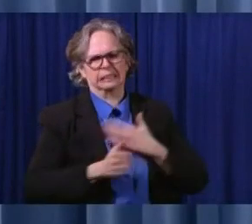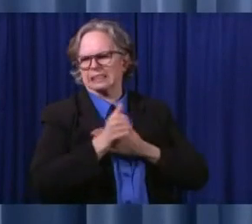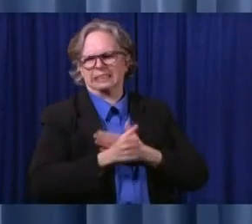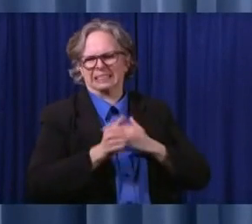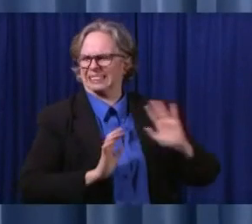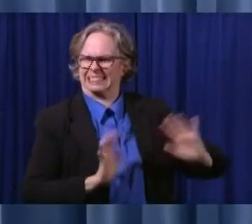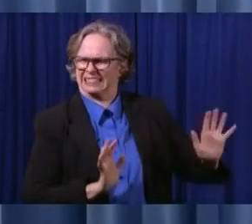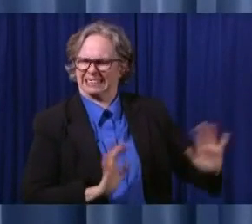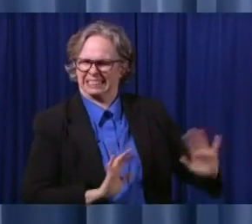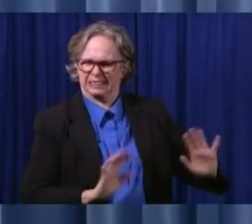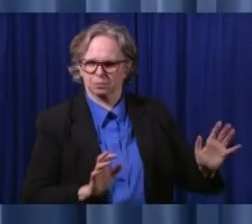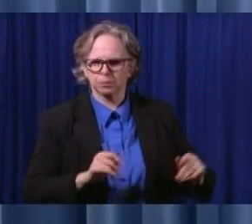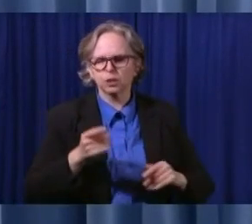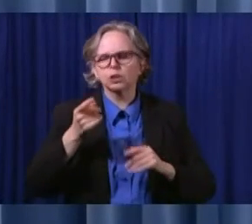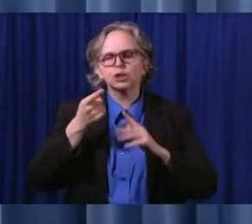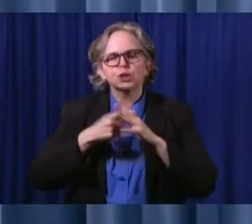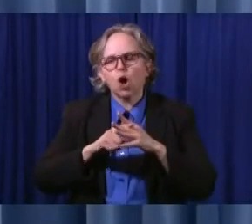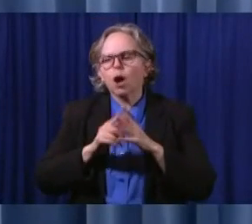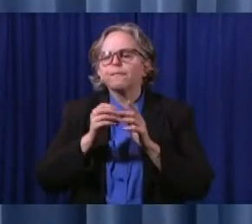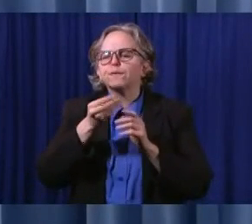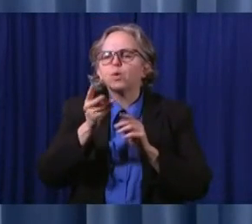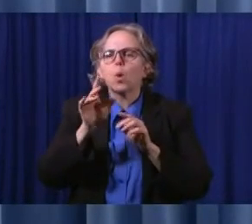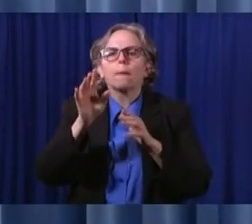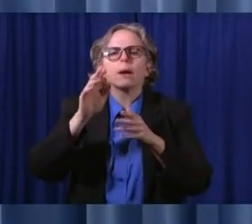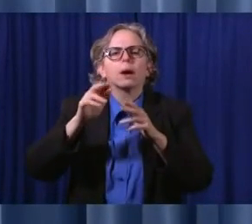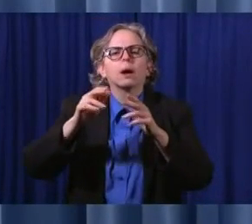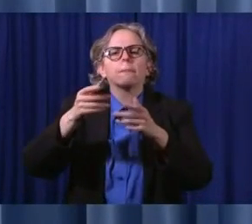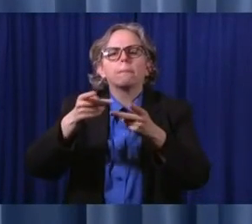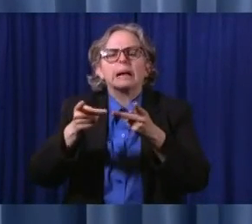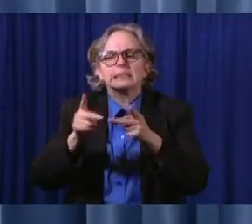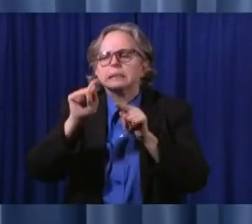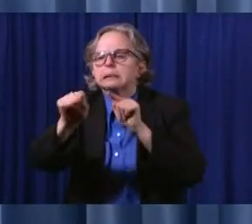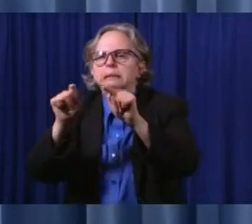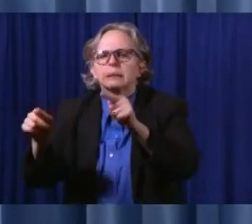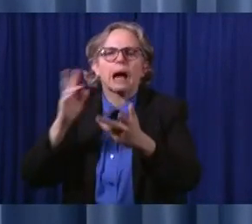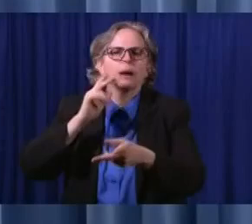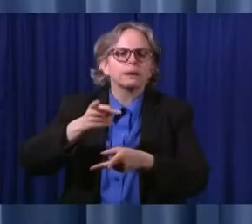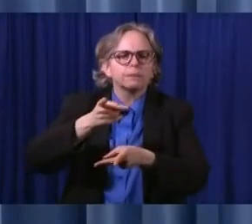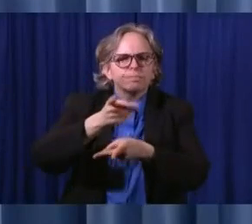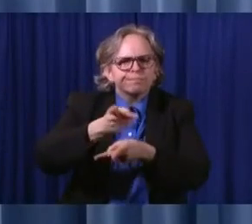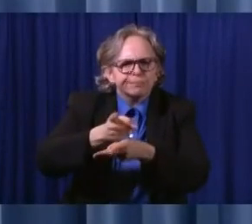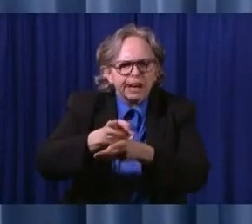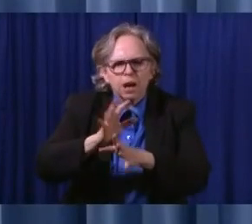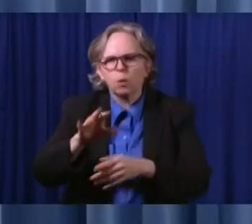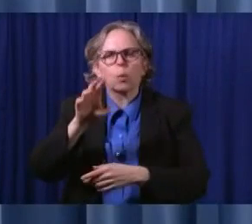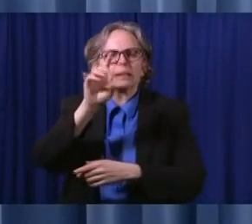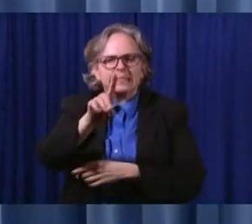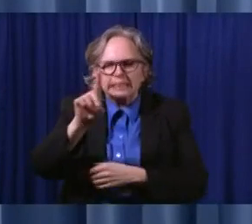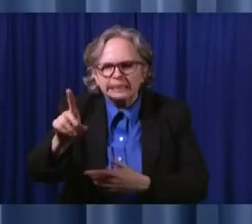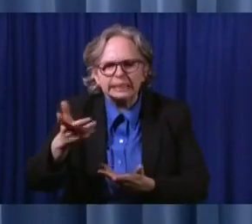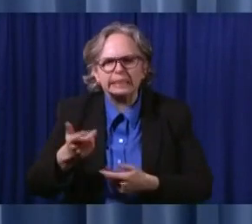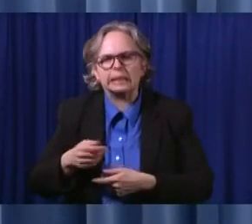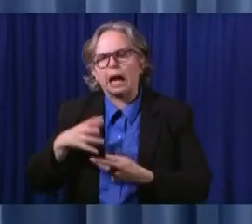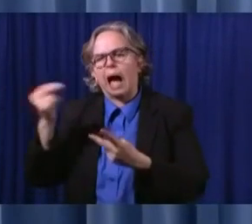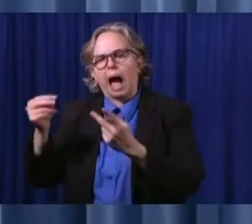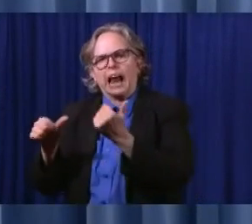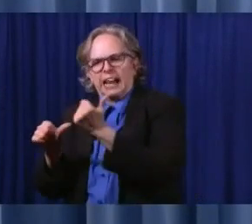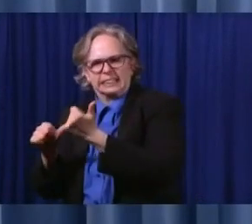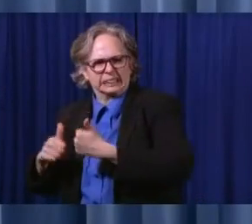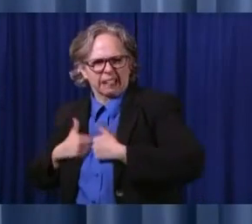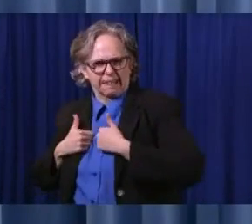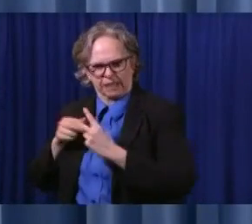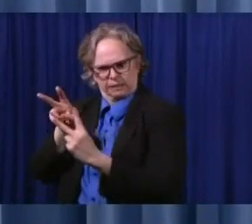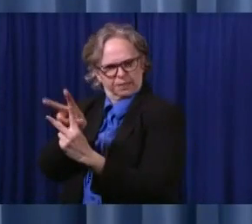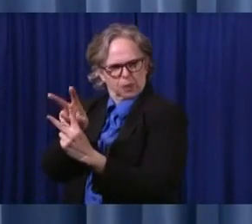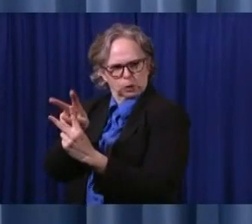to start with a couple of them, the intermediate care facilities with people with developmental disabilities and the assisted living facilities. We're going to start on June